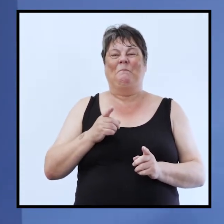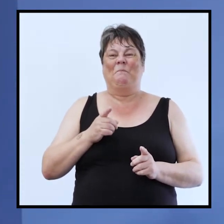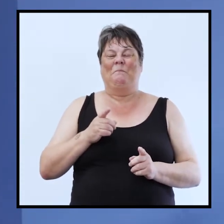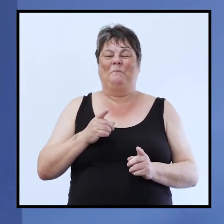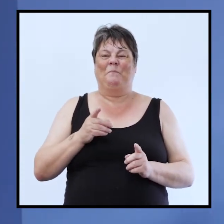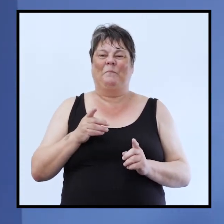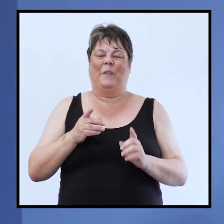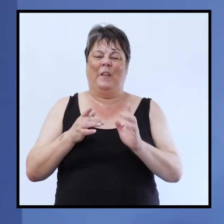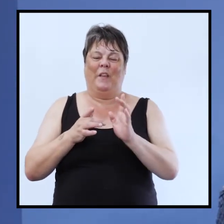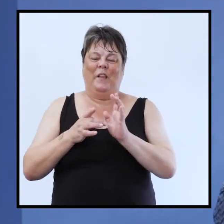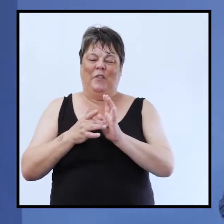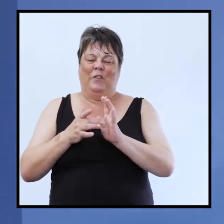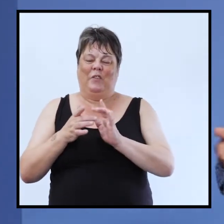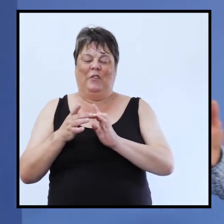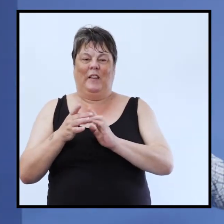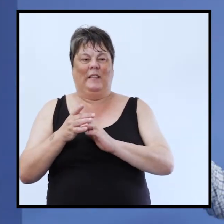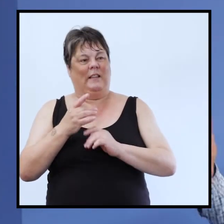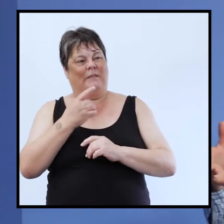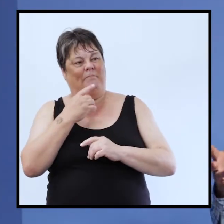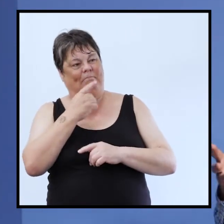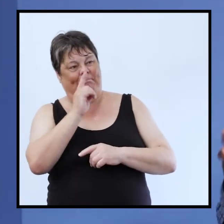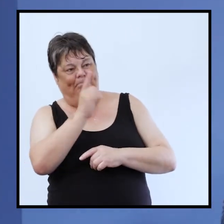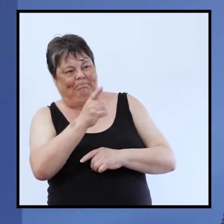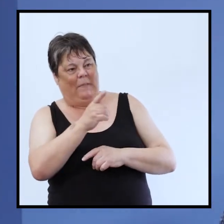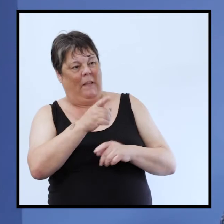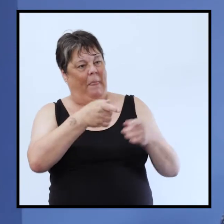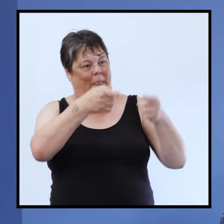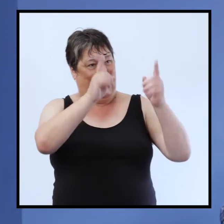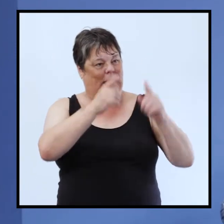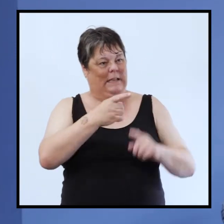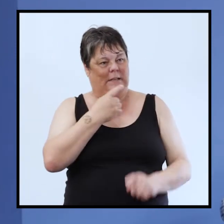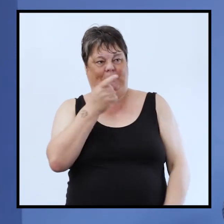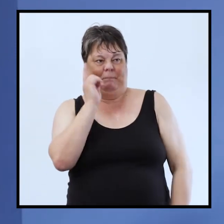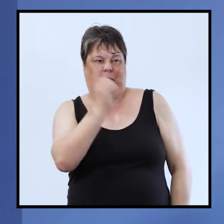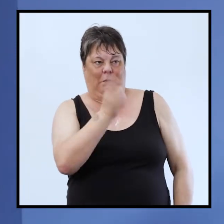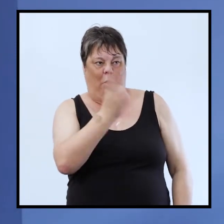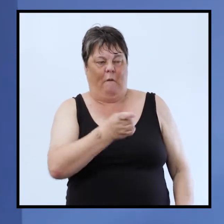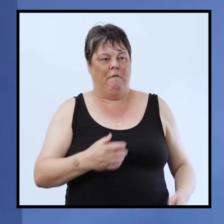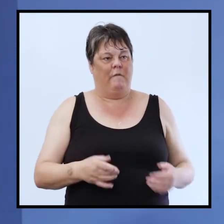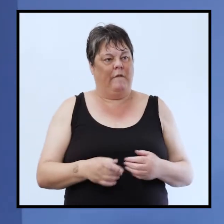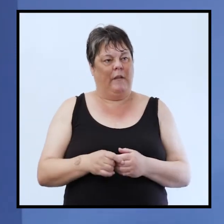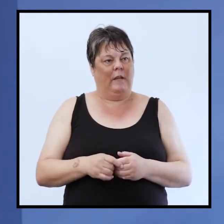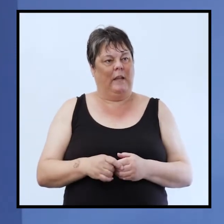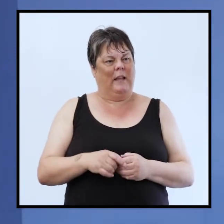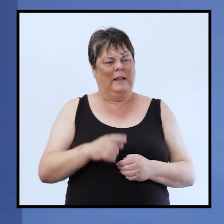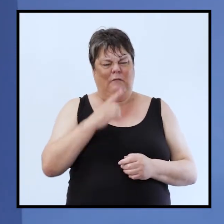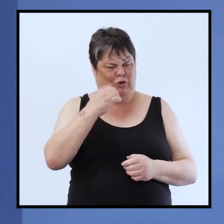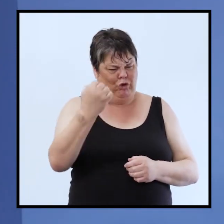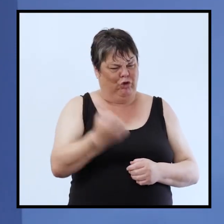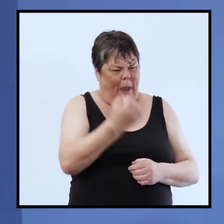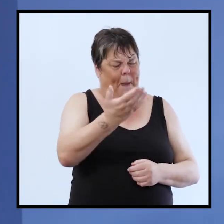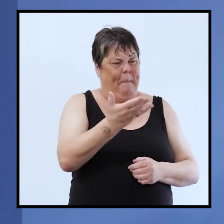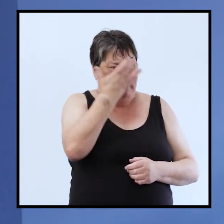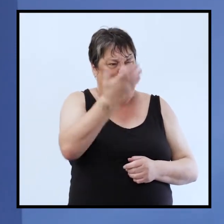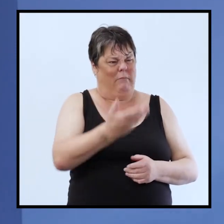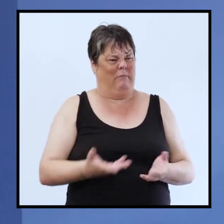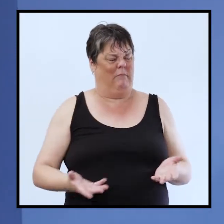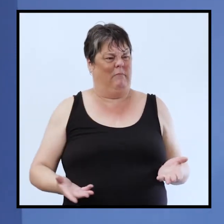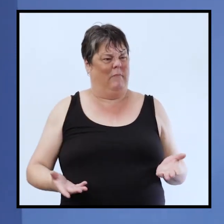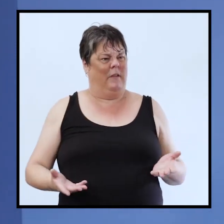goes on to to tell the the leaders and those who are upset he tells them off he he says shame on you really you